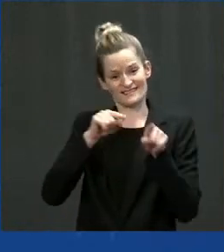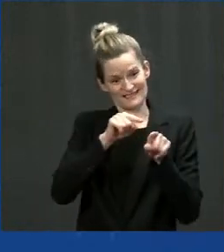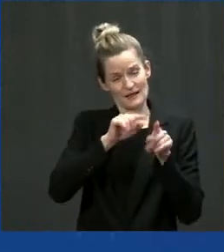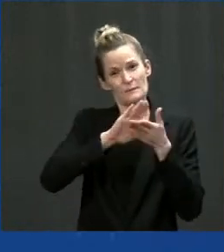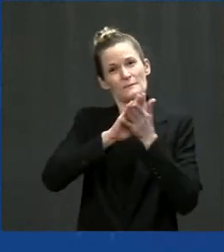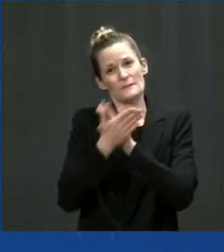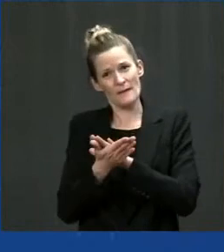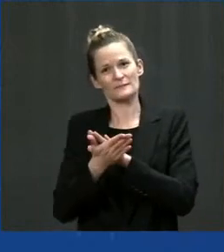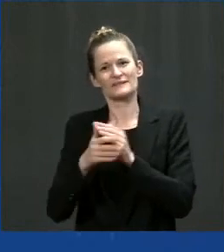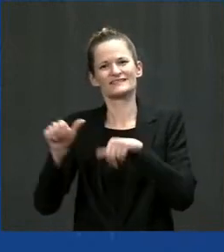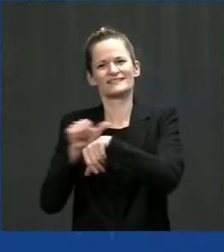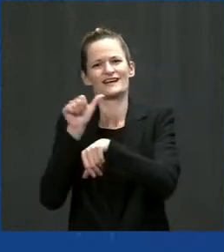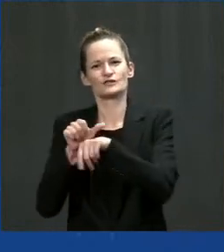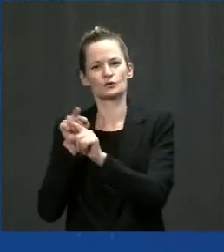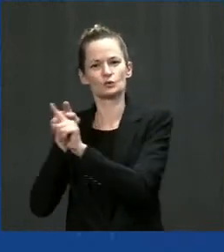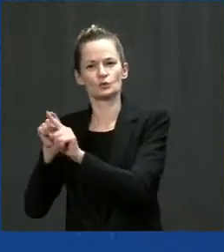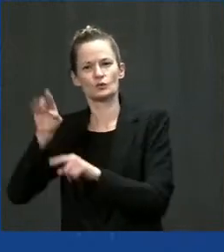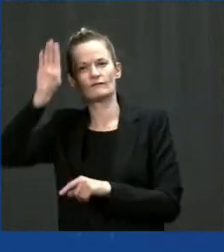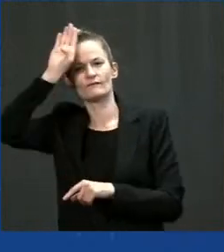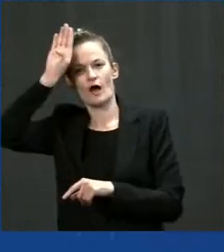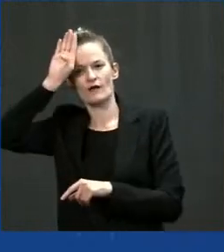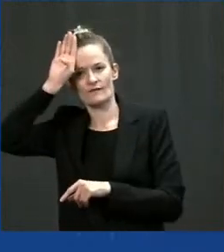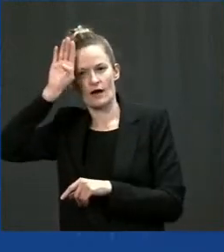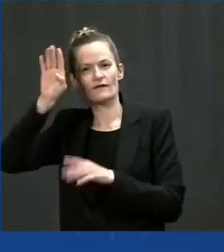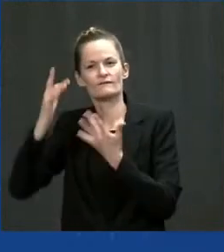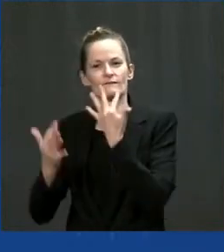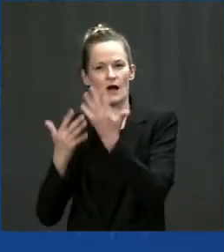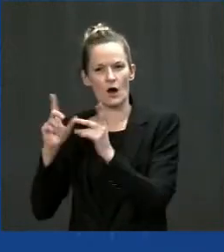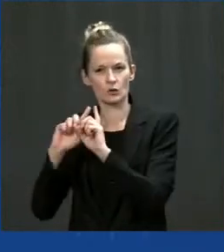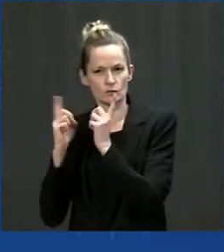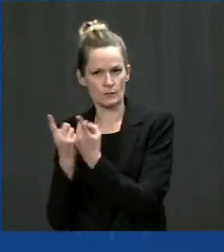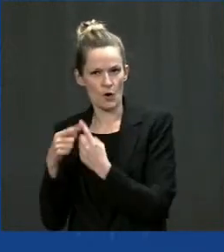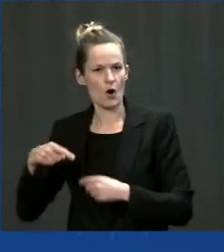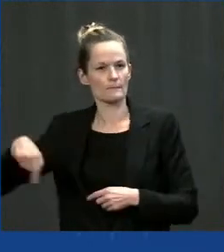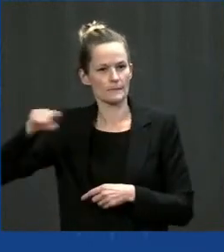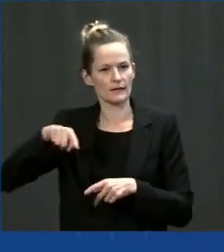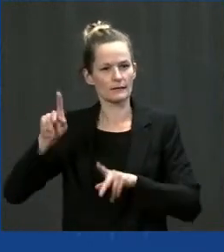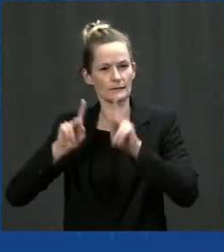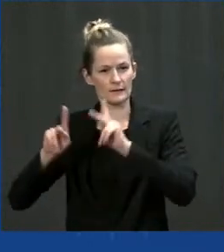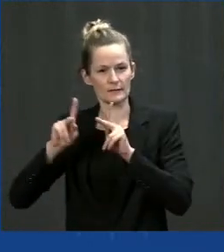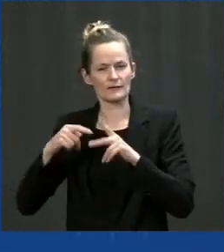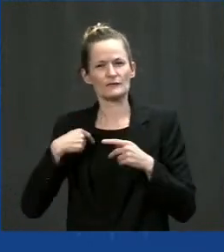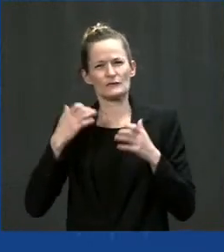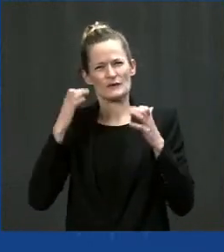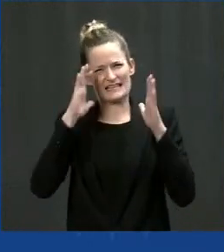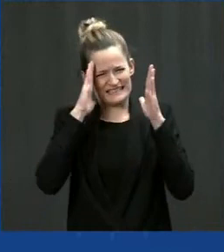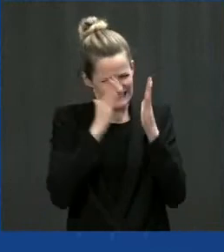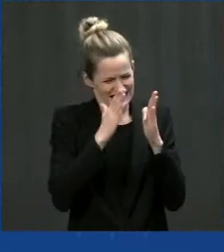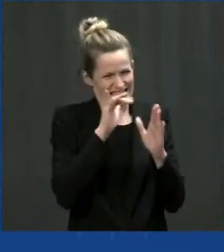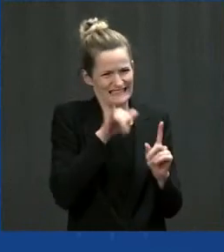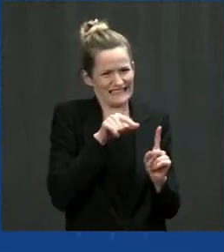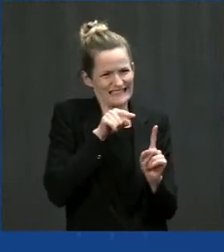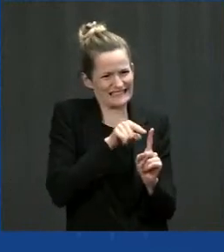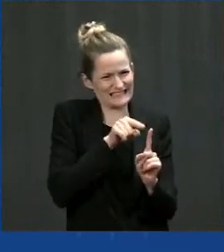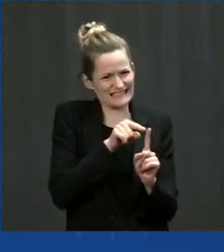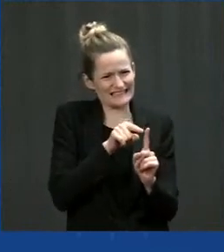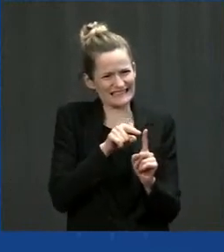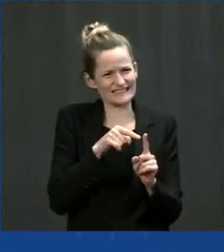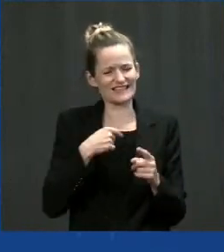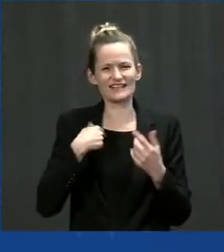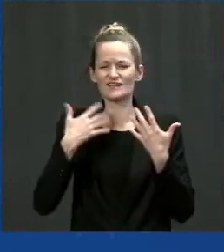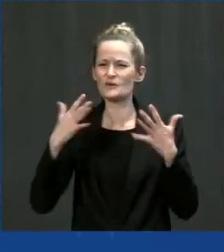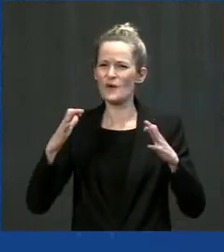And it's very important that we do so in order to avoid some of the rolling blackouts that we experience here in Fresno